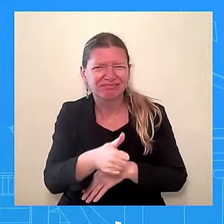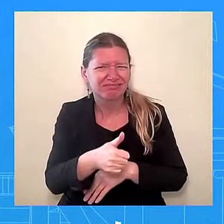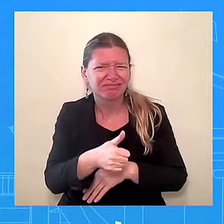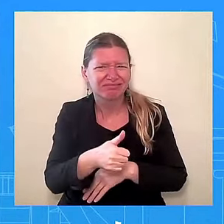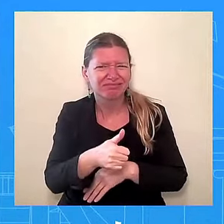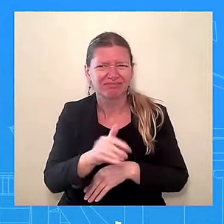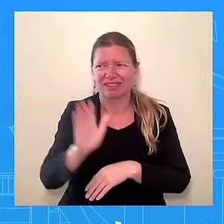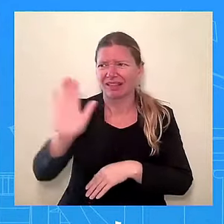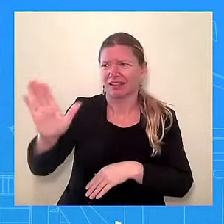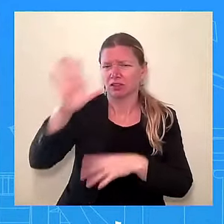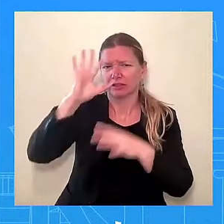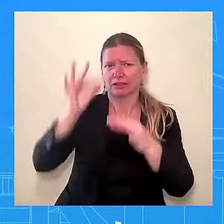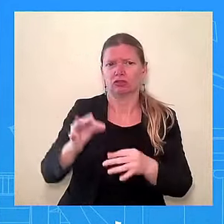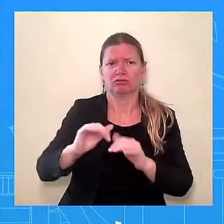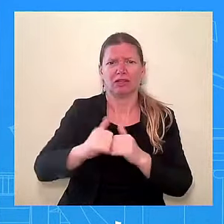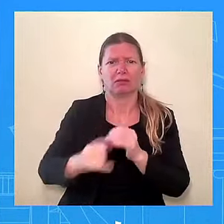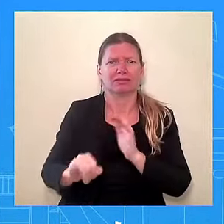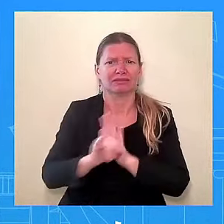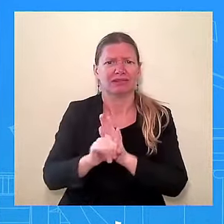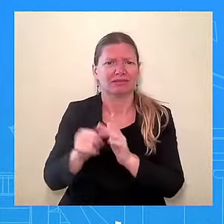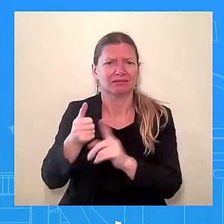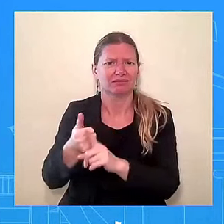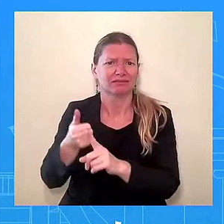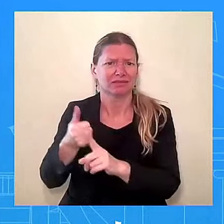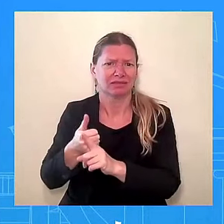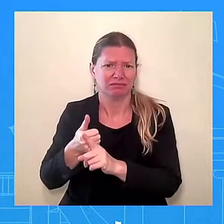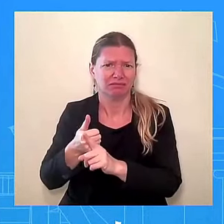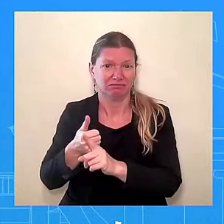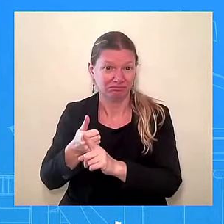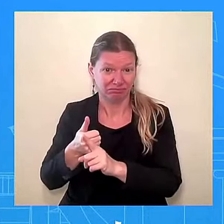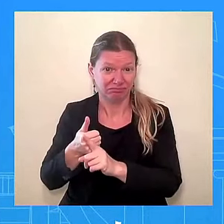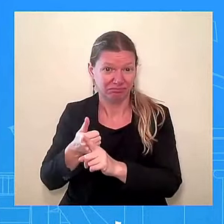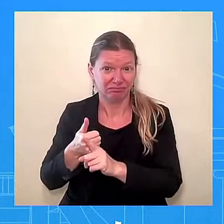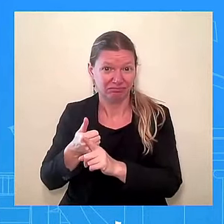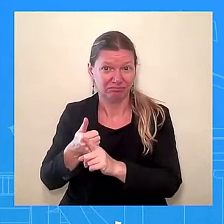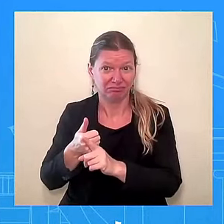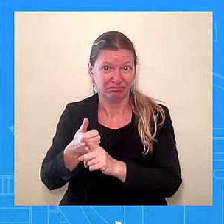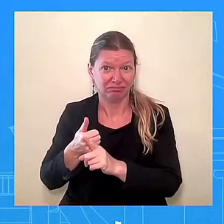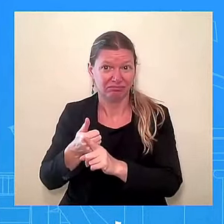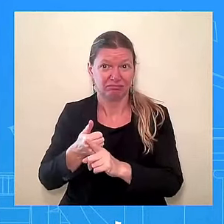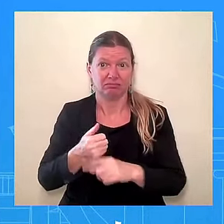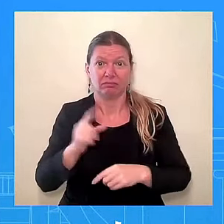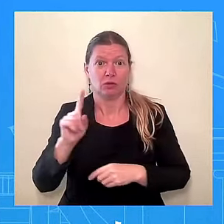I'll add this, only she can speak to her experience.